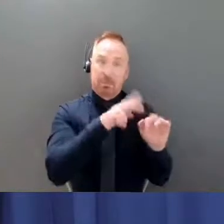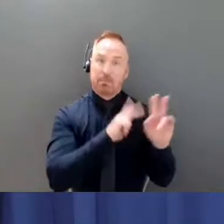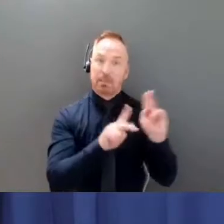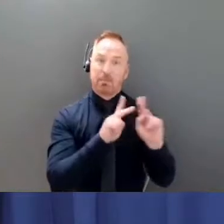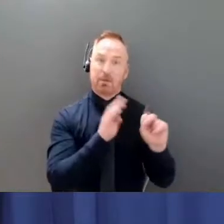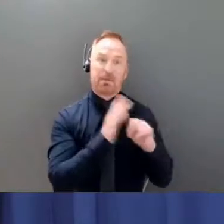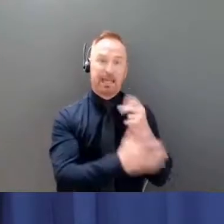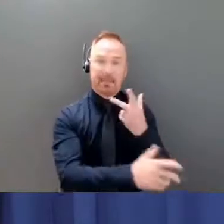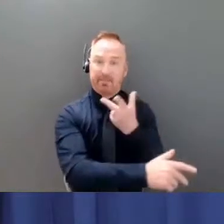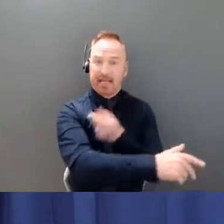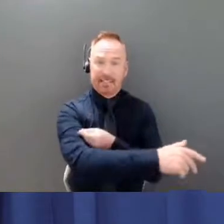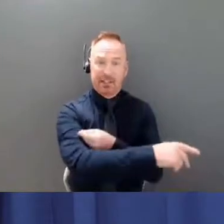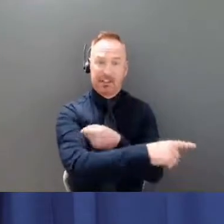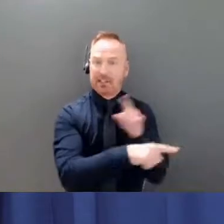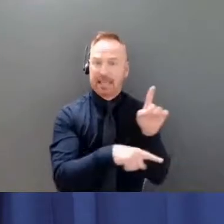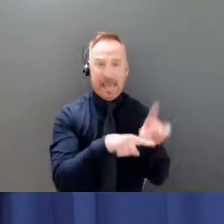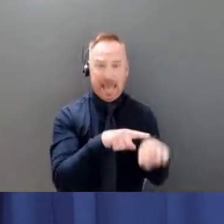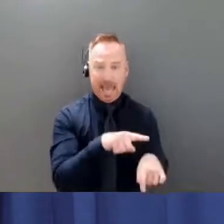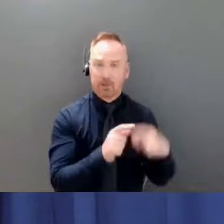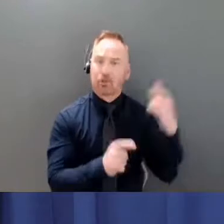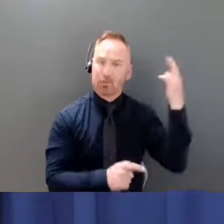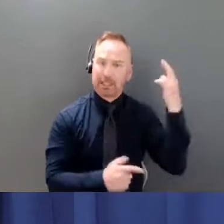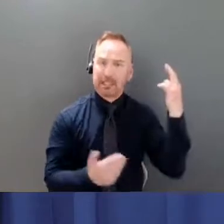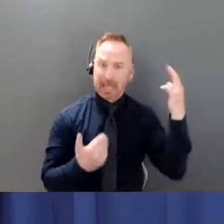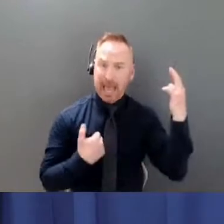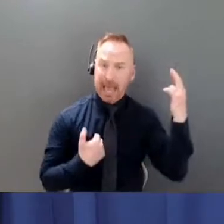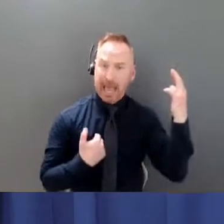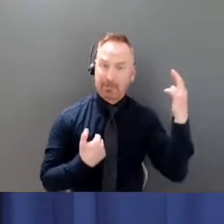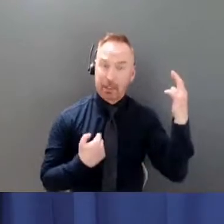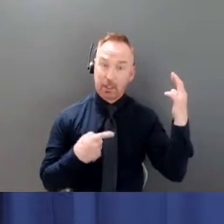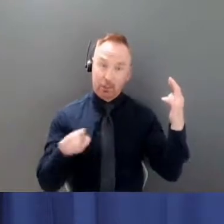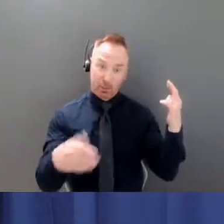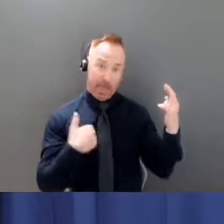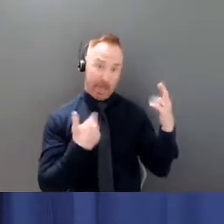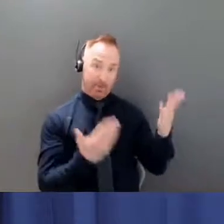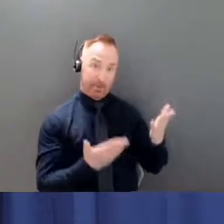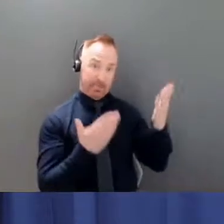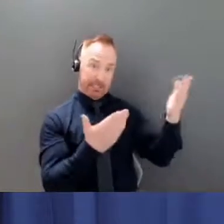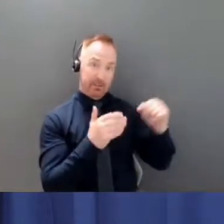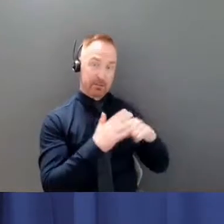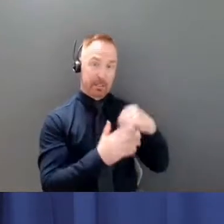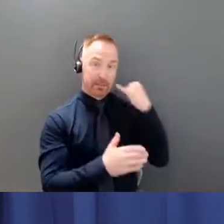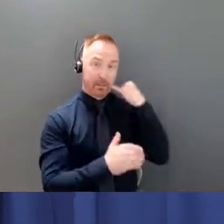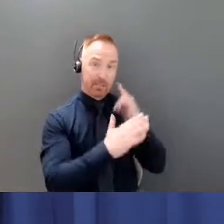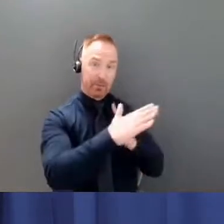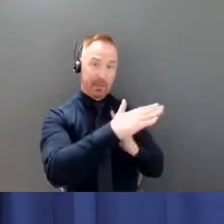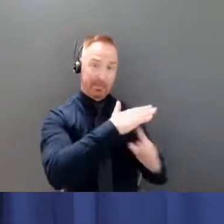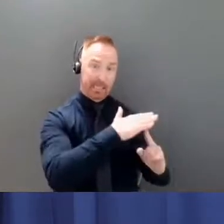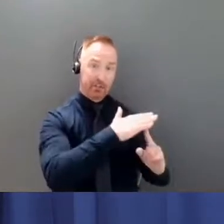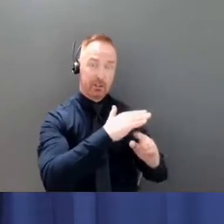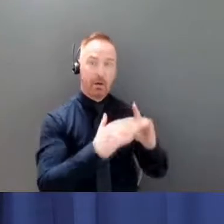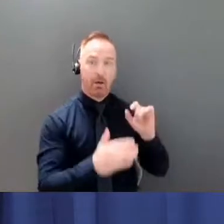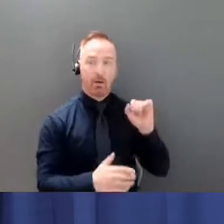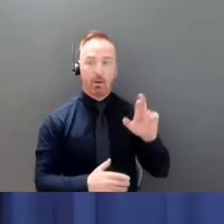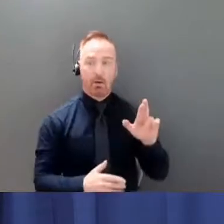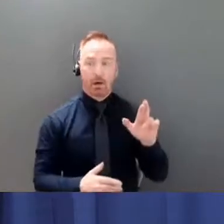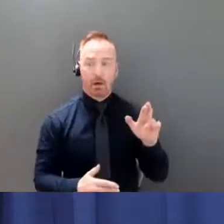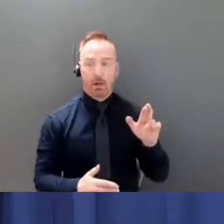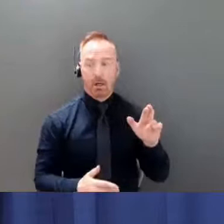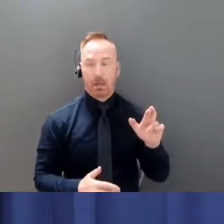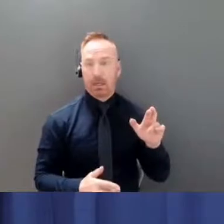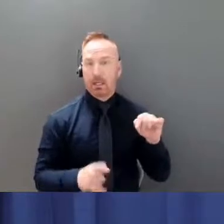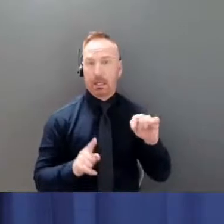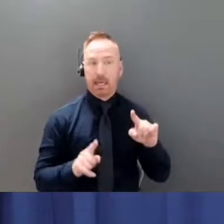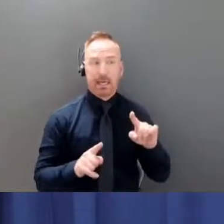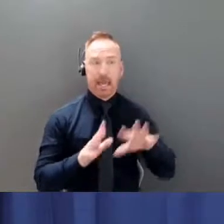recommendations for these people? Should they self-isolate? Should they refrain from going in public? What would